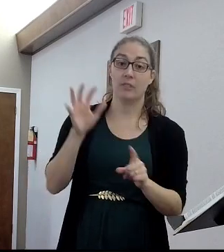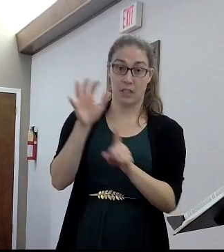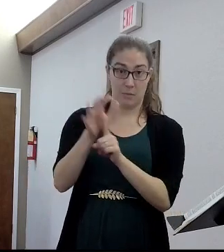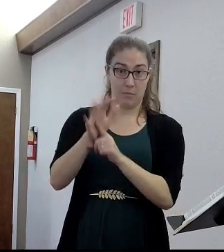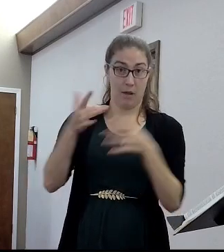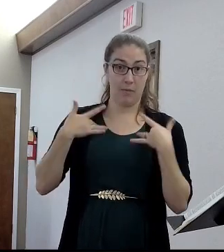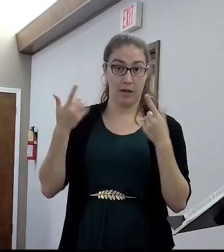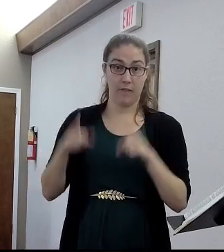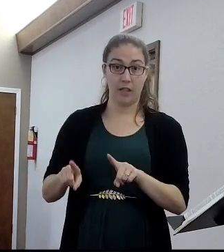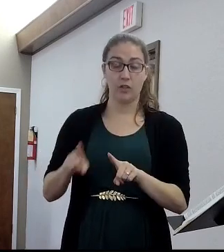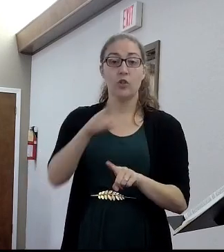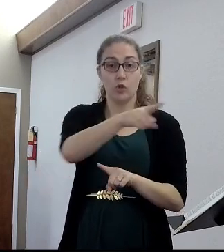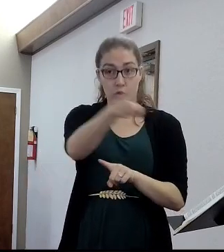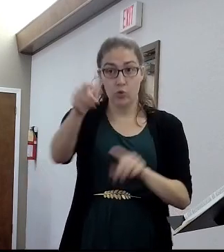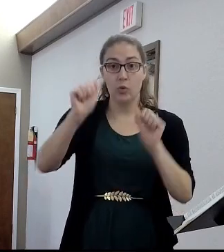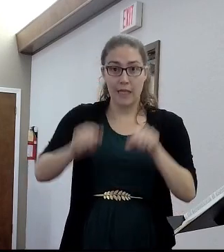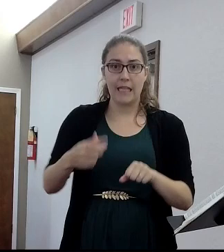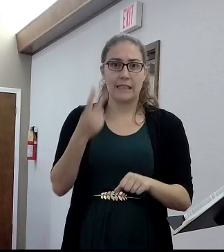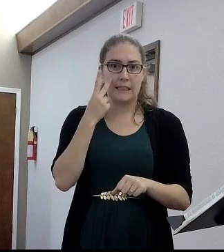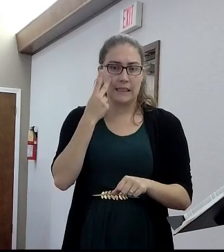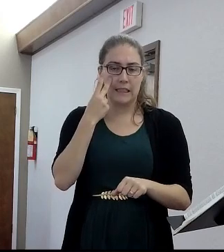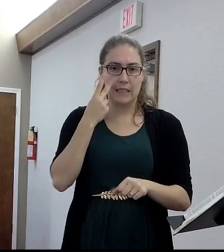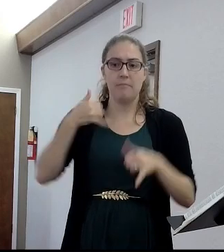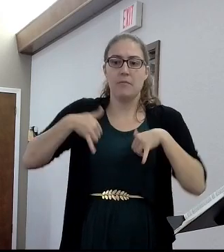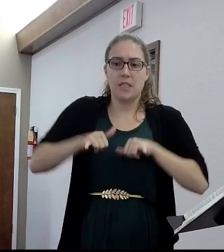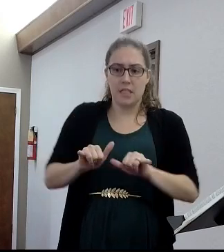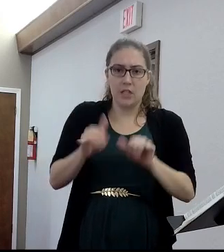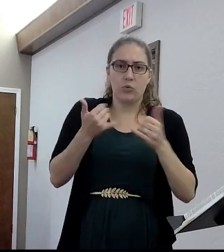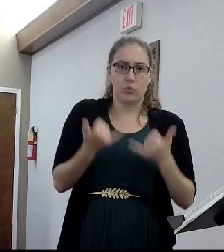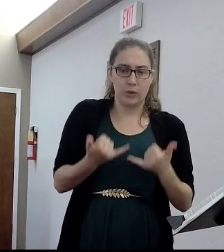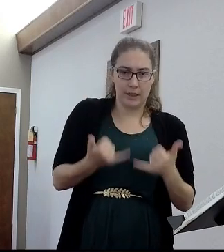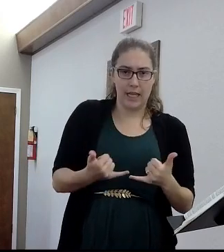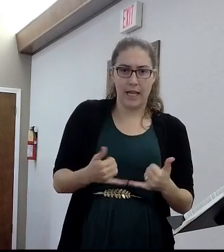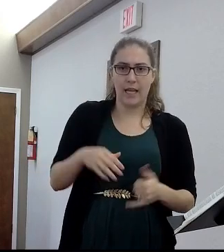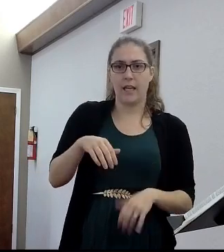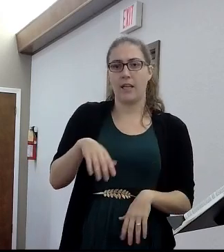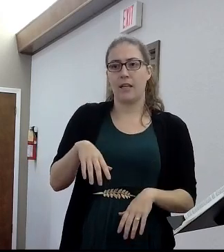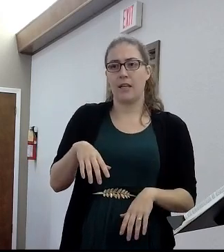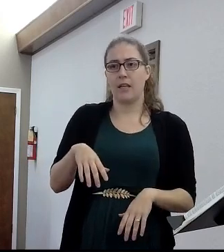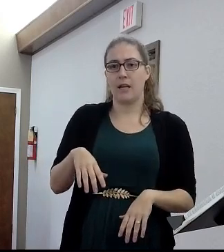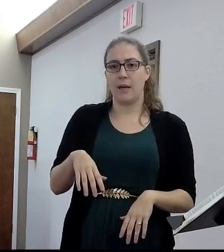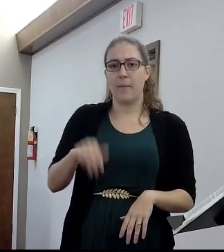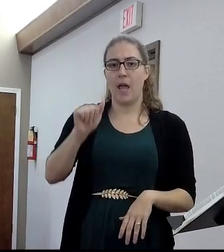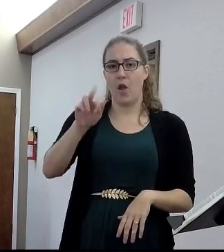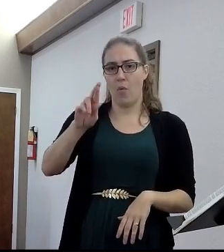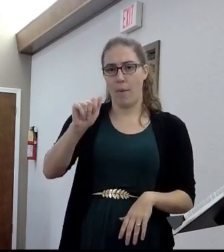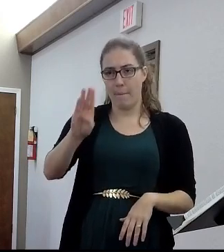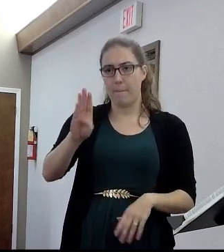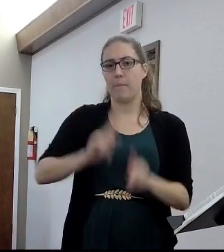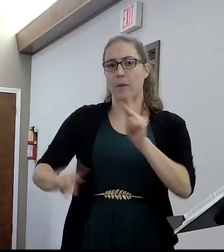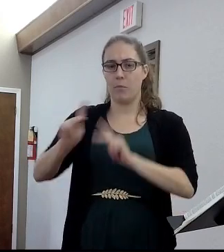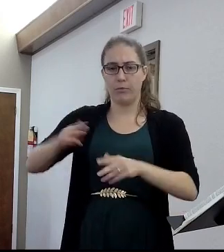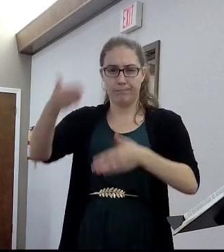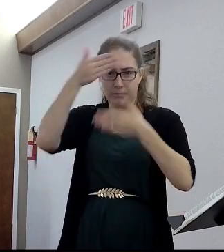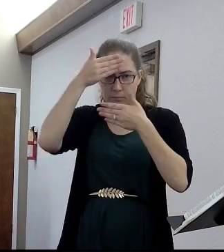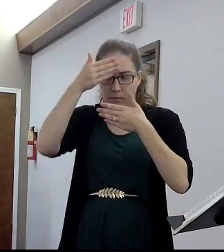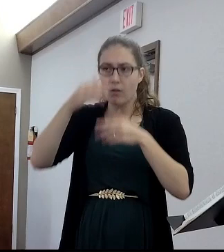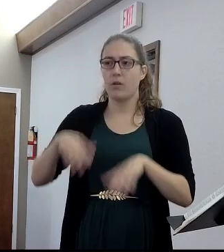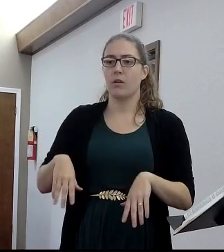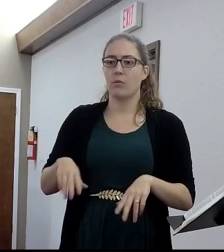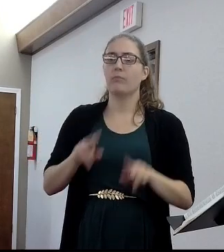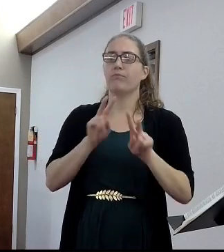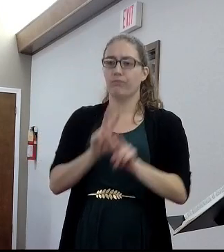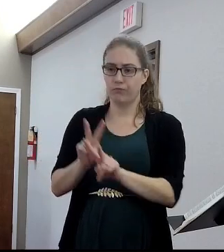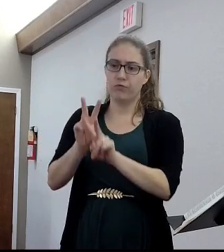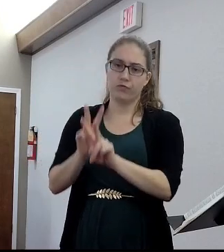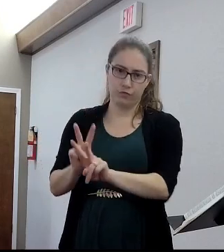You can watch it, by the way. The Arab world still does their funerals like this. They have funeral dirges where they literally parade through the streets. You've probably seen